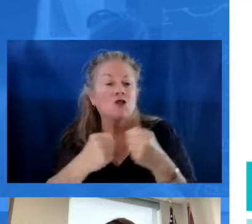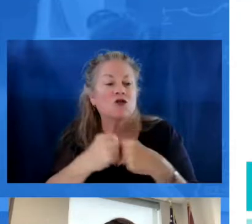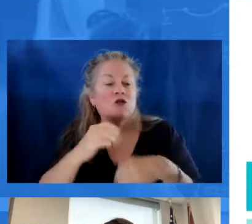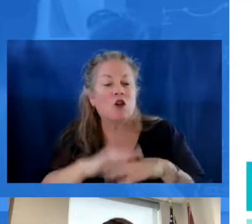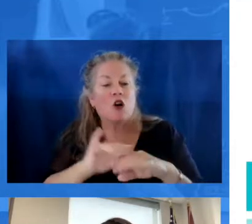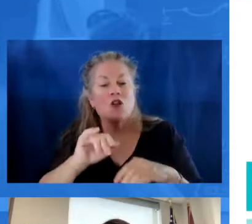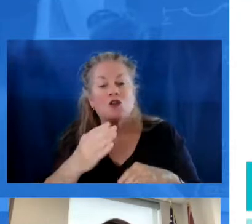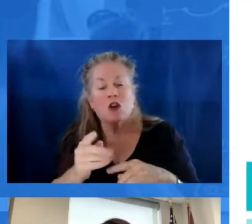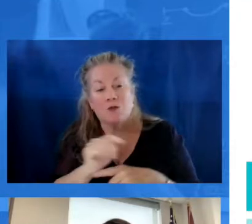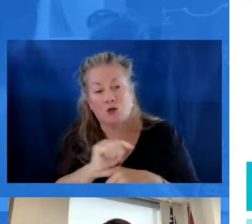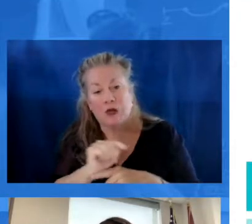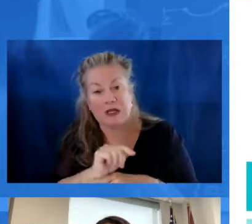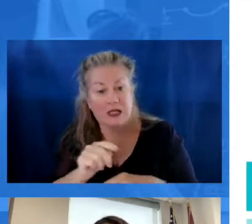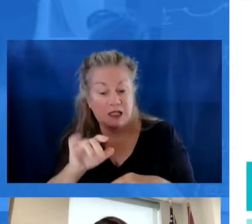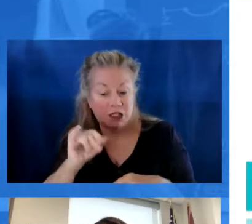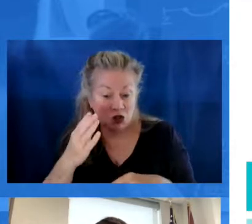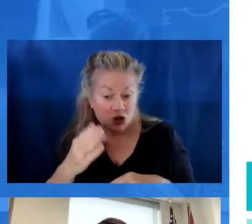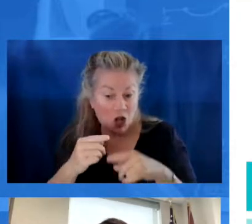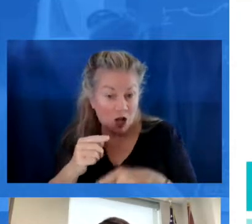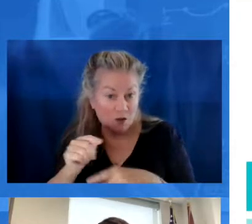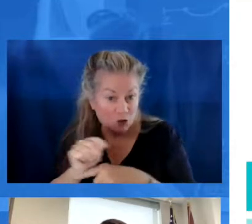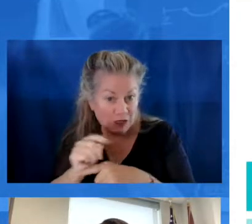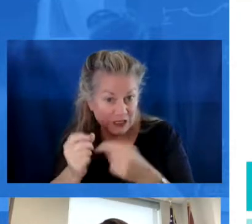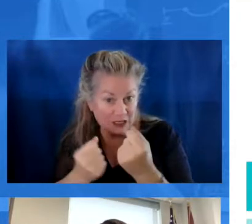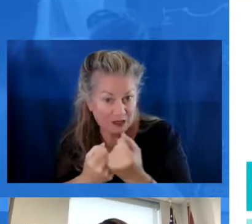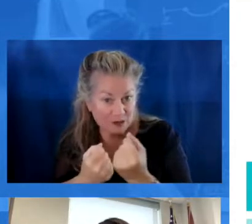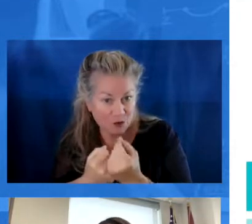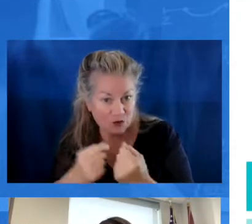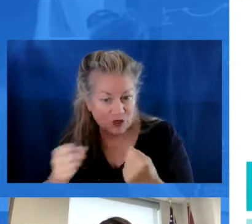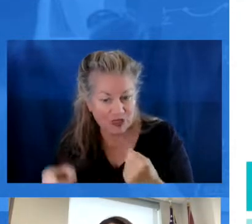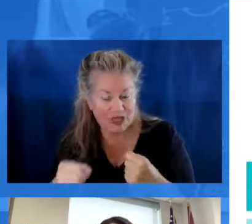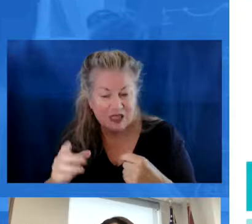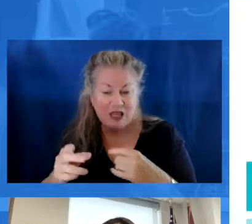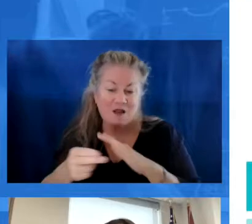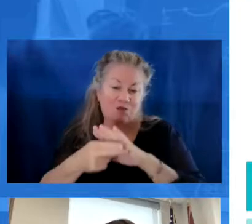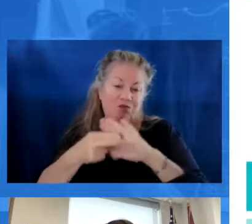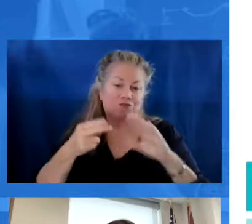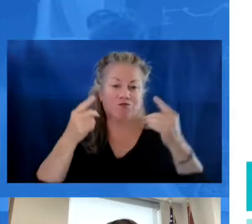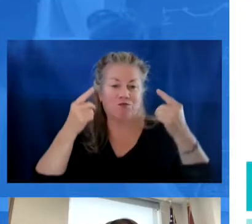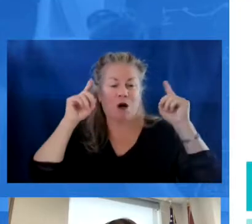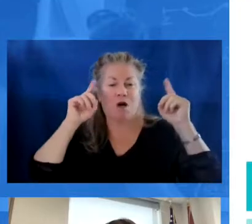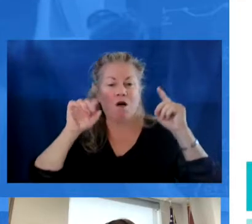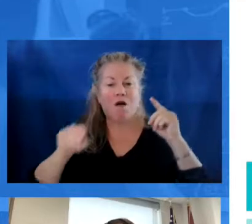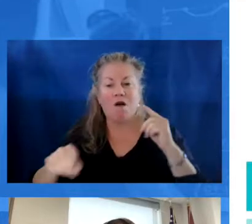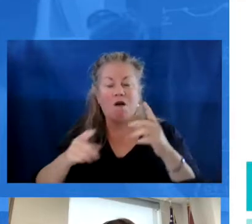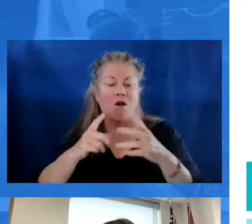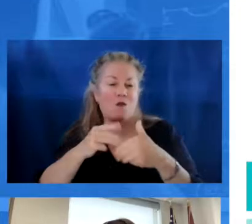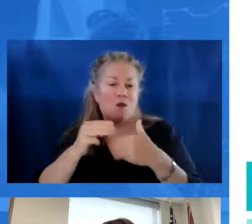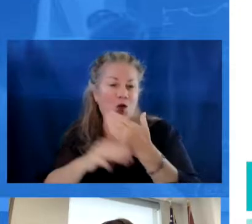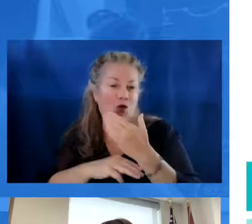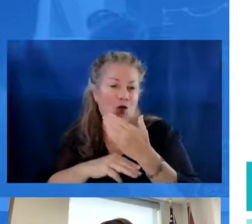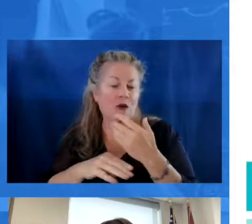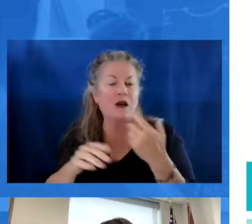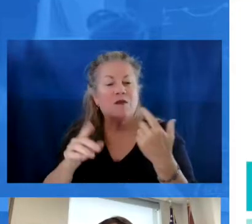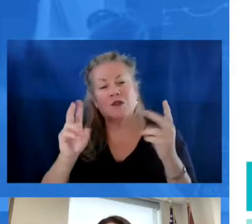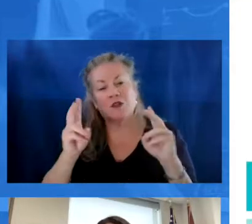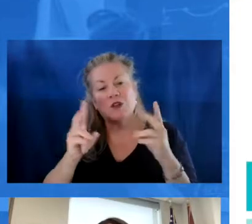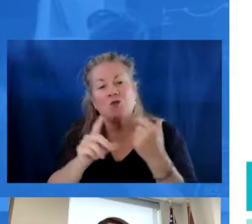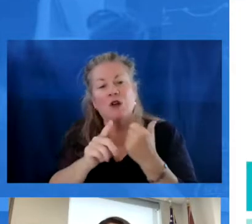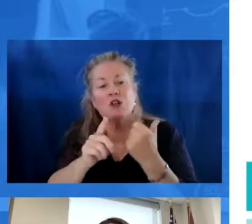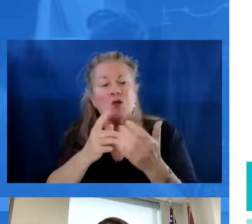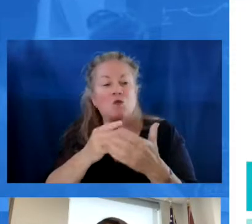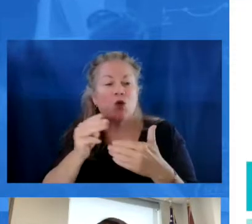training. We want to ensure that the job embedded training and support is the hallmark component of the apprenticeship program.